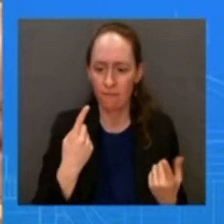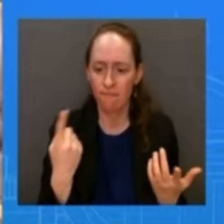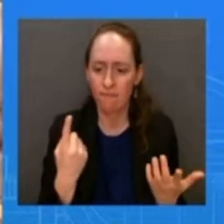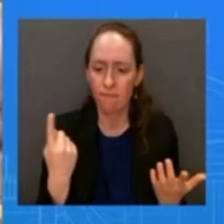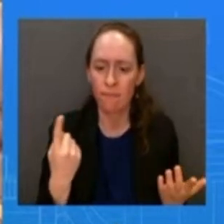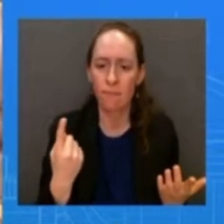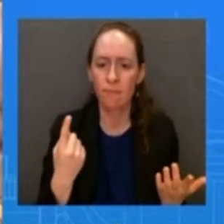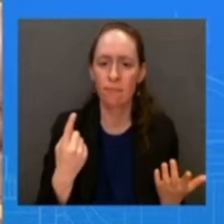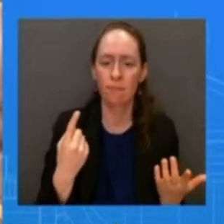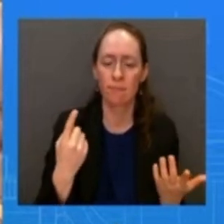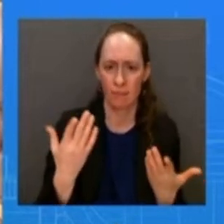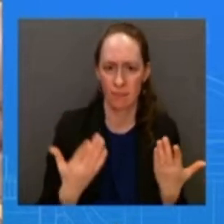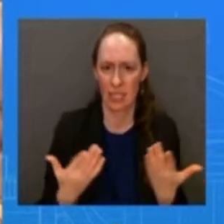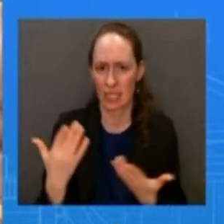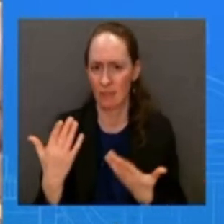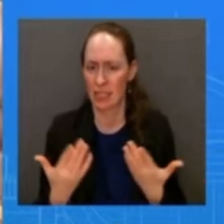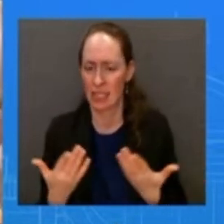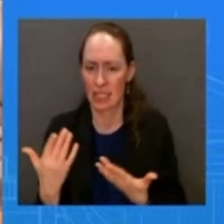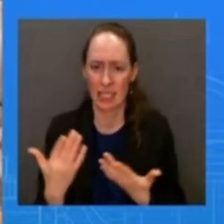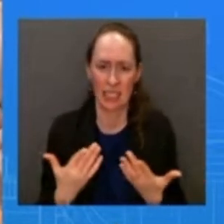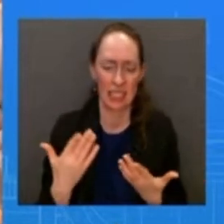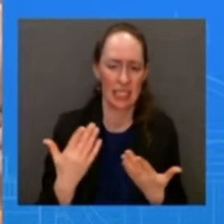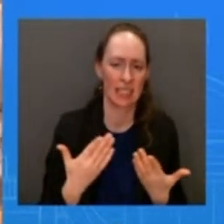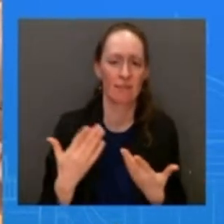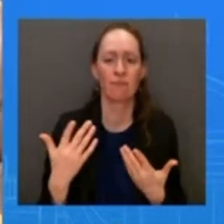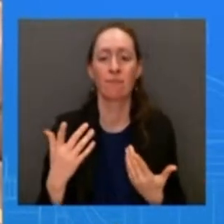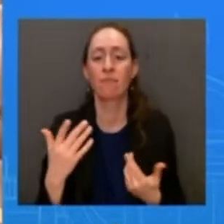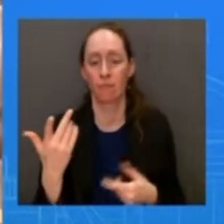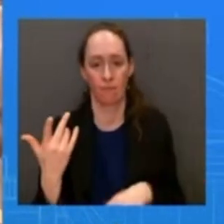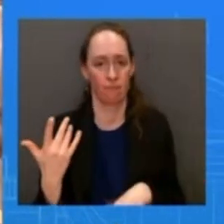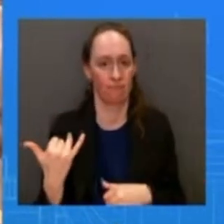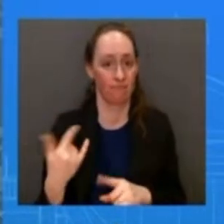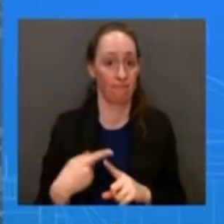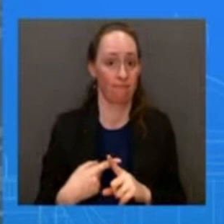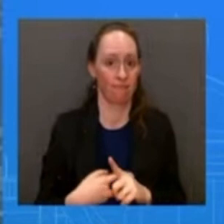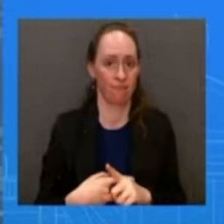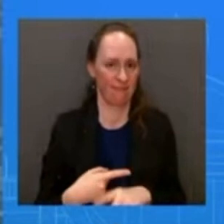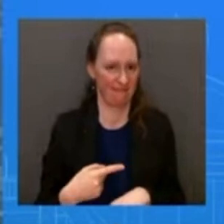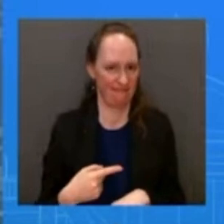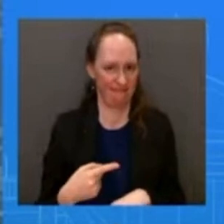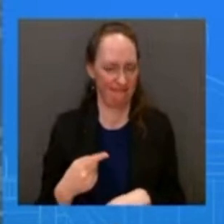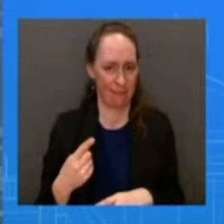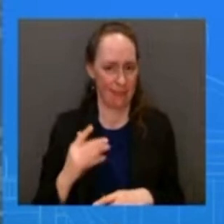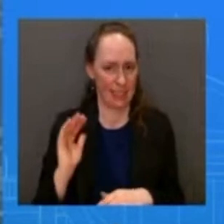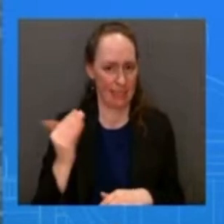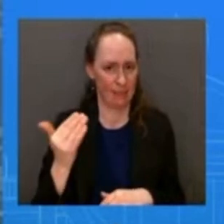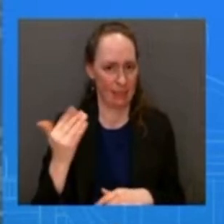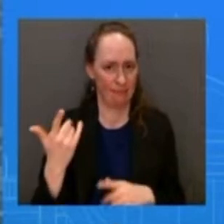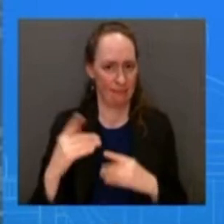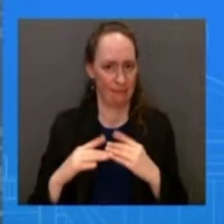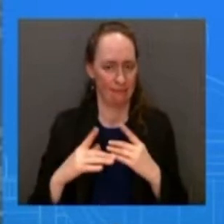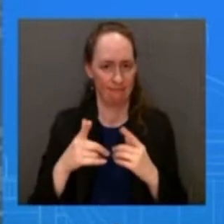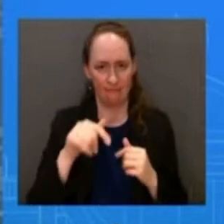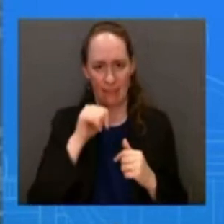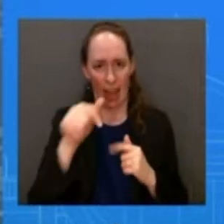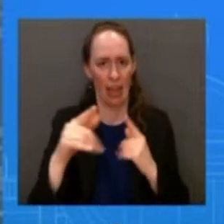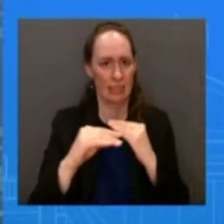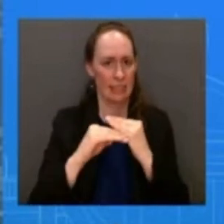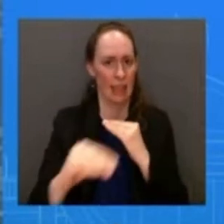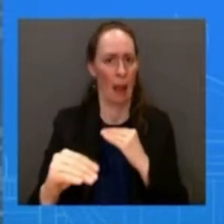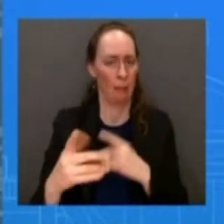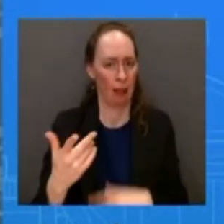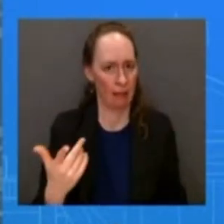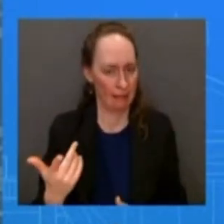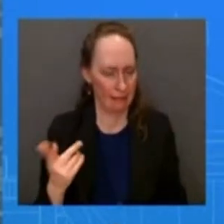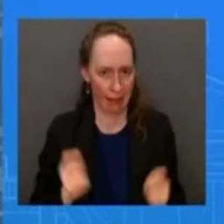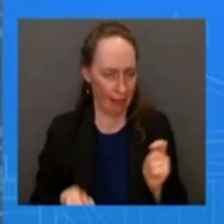of progress you guys thought uh was on a steady pathway isn't so a couple of things that i do want to some top lines that i want to read out the annual inflation